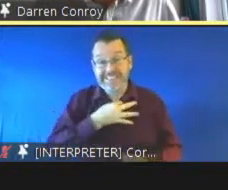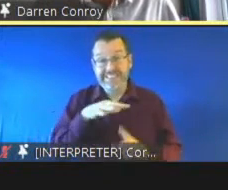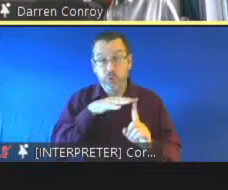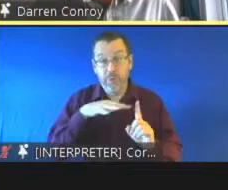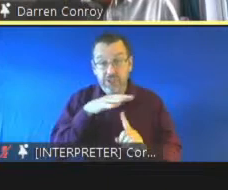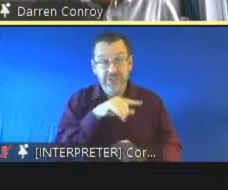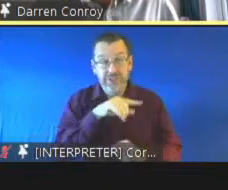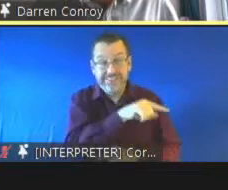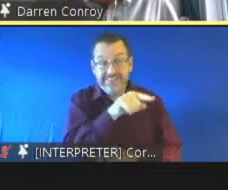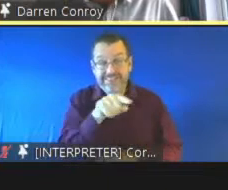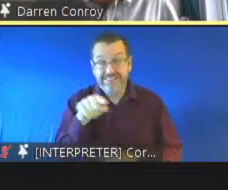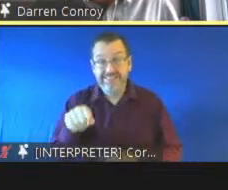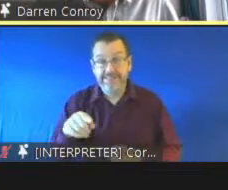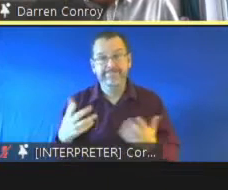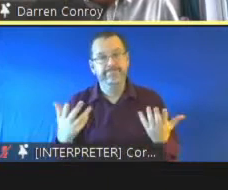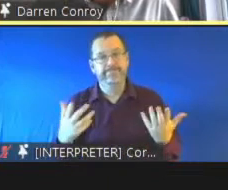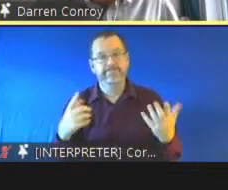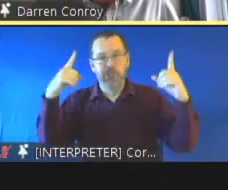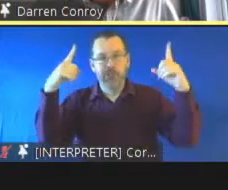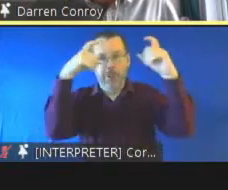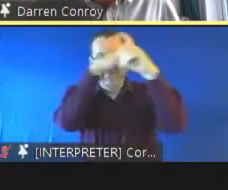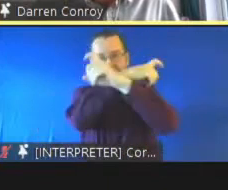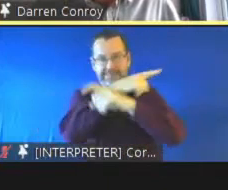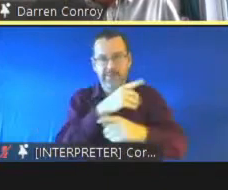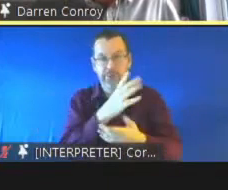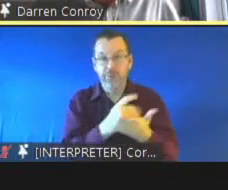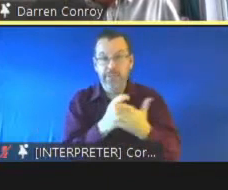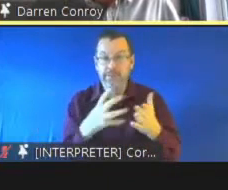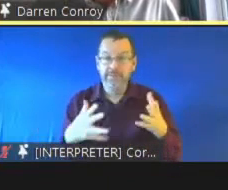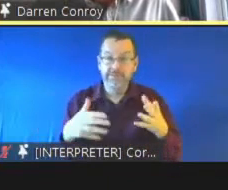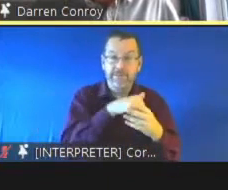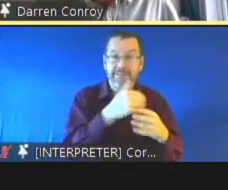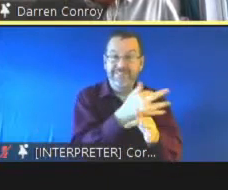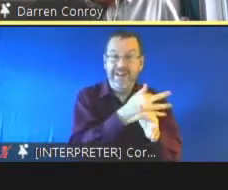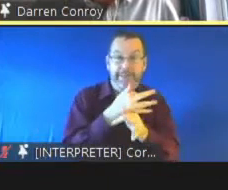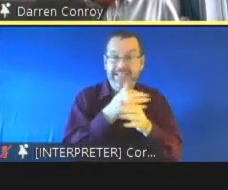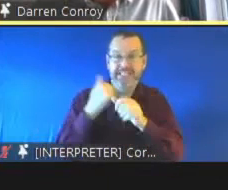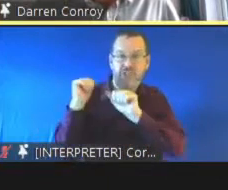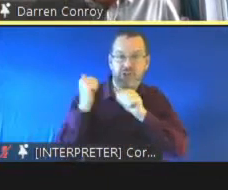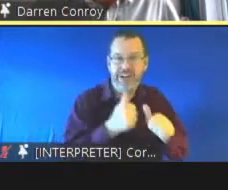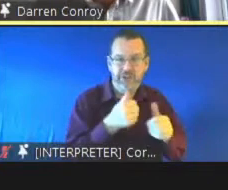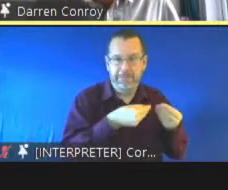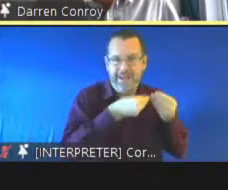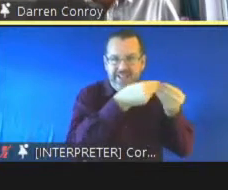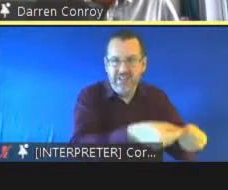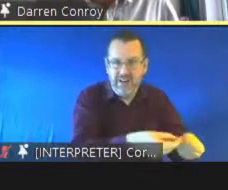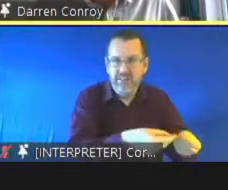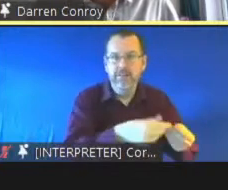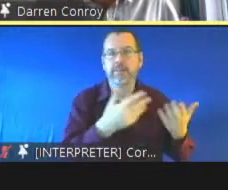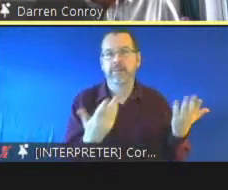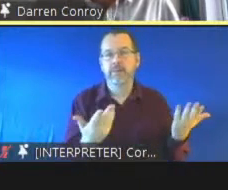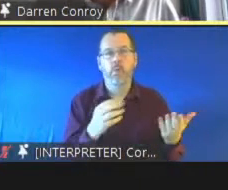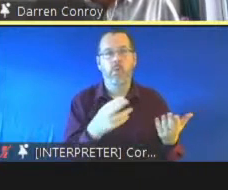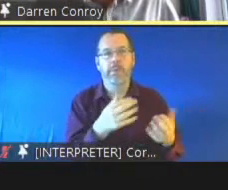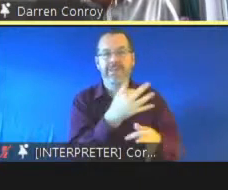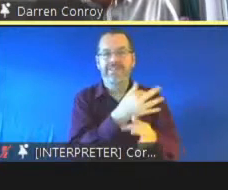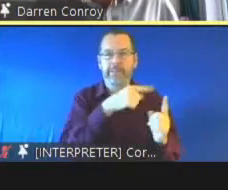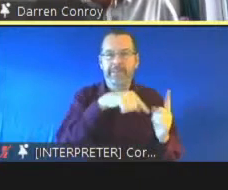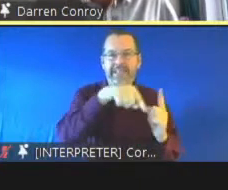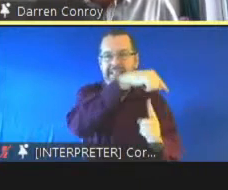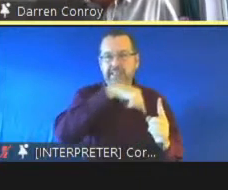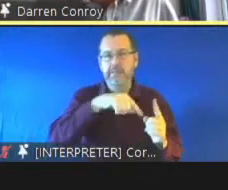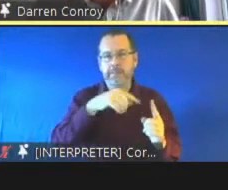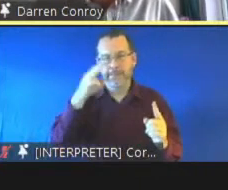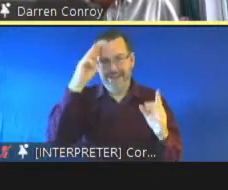often with generational issues for the family many young people with a mental health or educational need can face